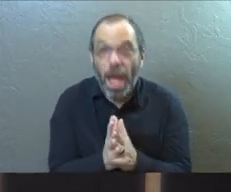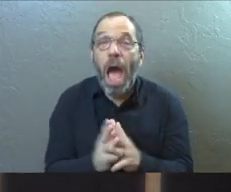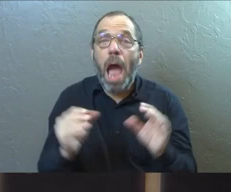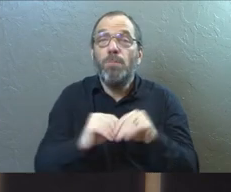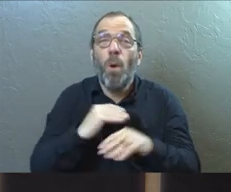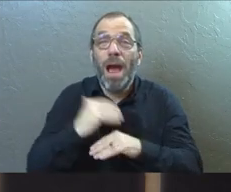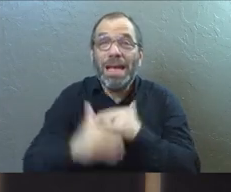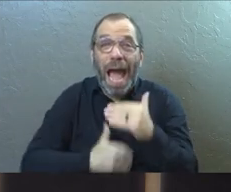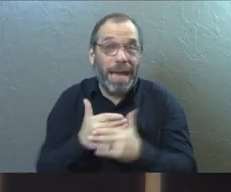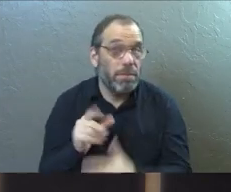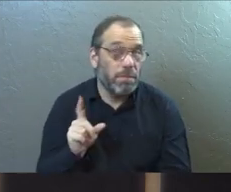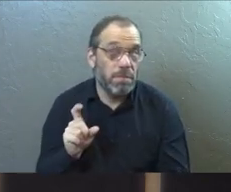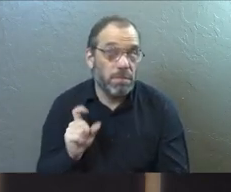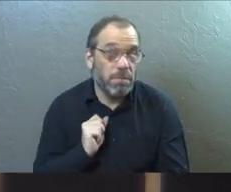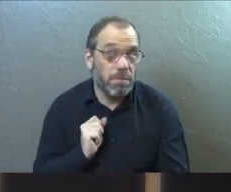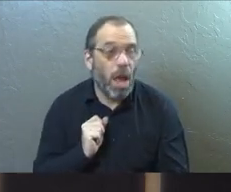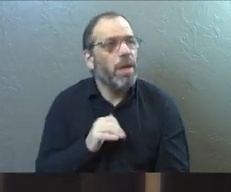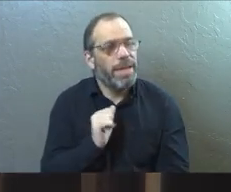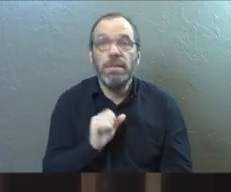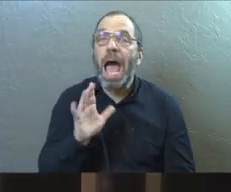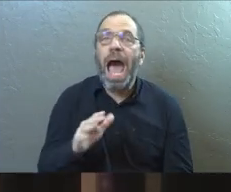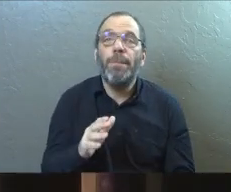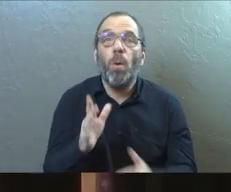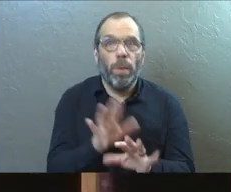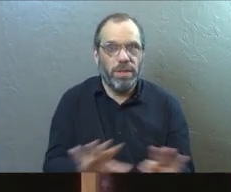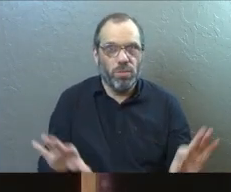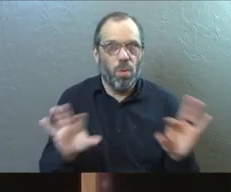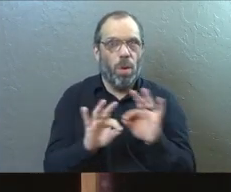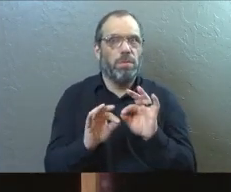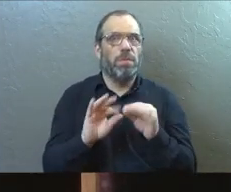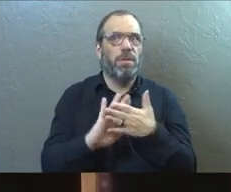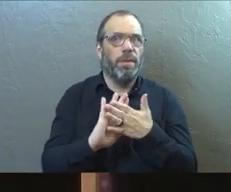Are you more kind? How about when it matters?